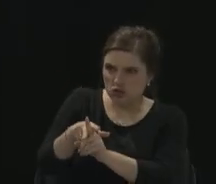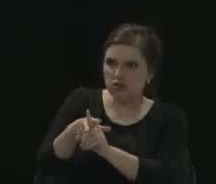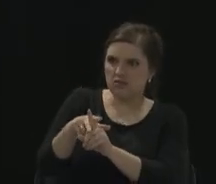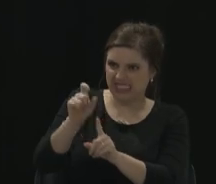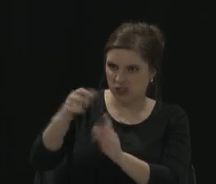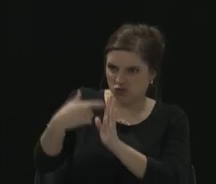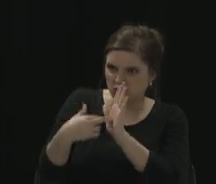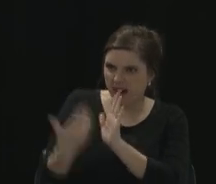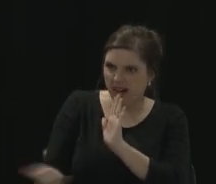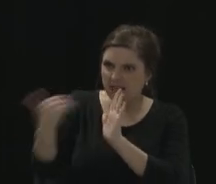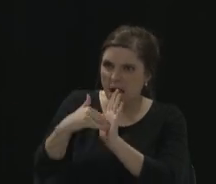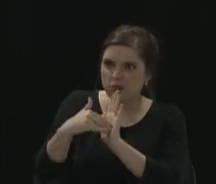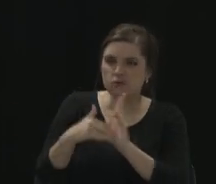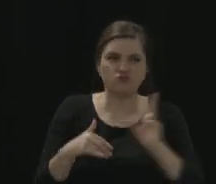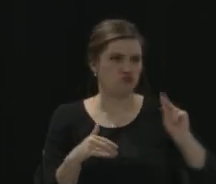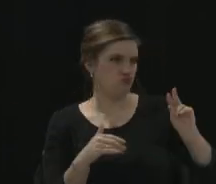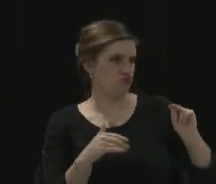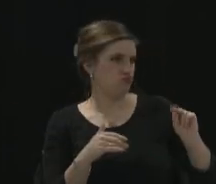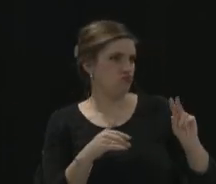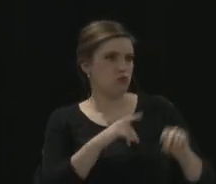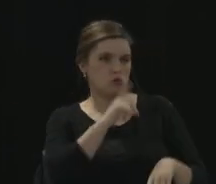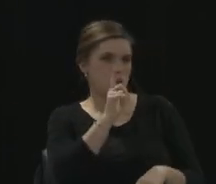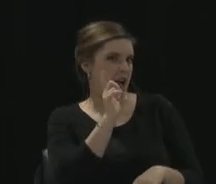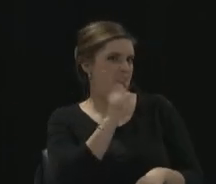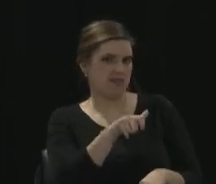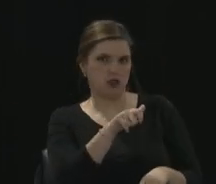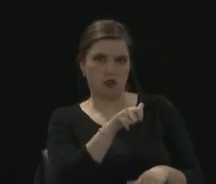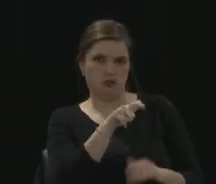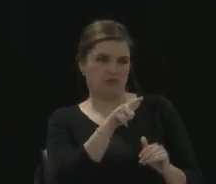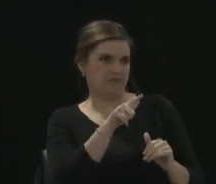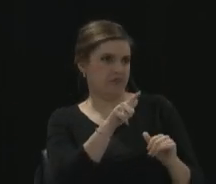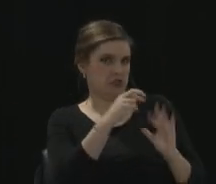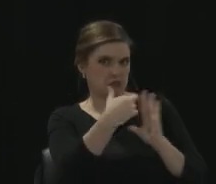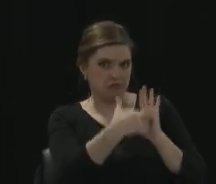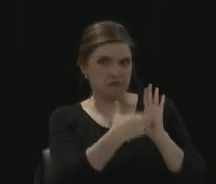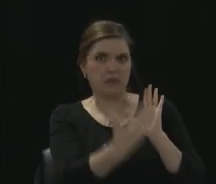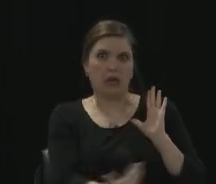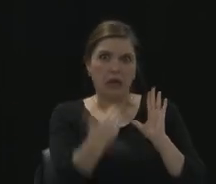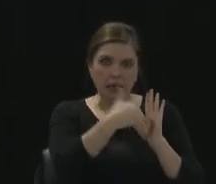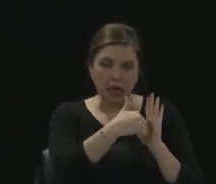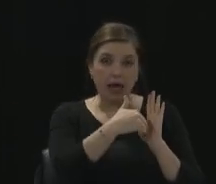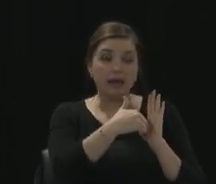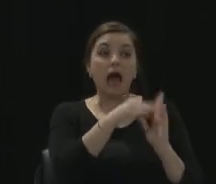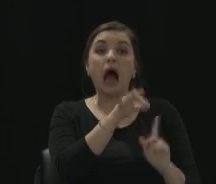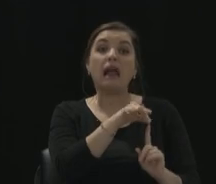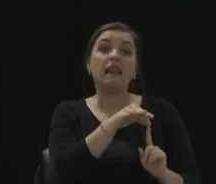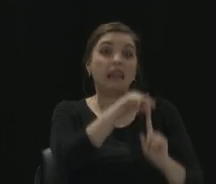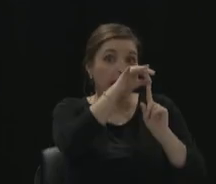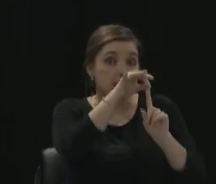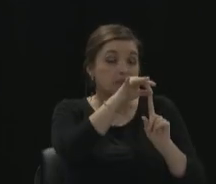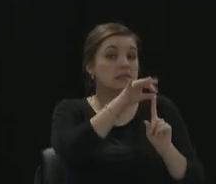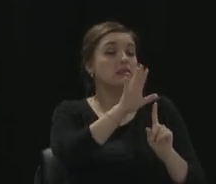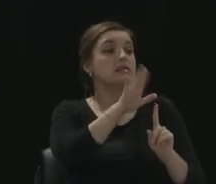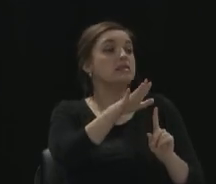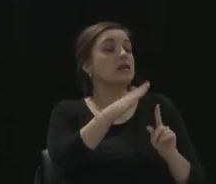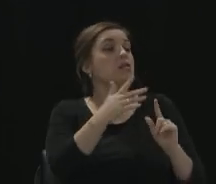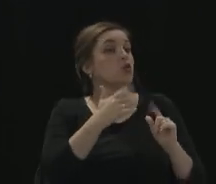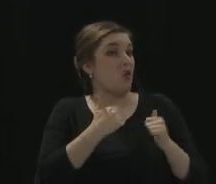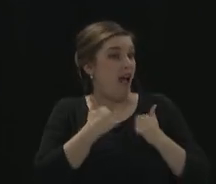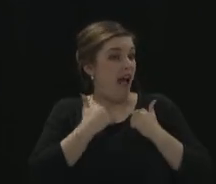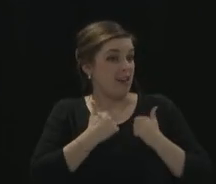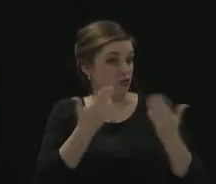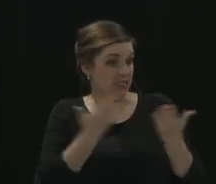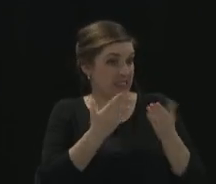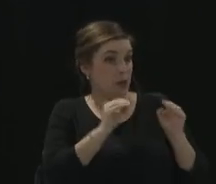not need to do anything with regards to that, unless you've moved your address here within the county